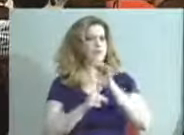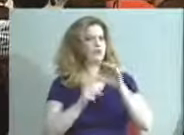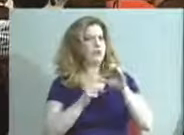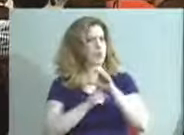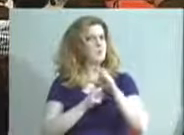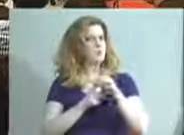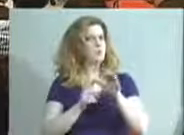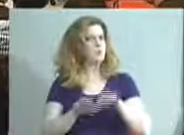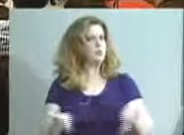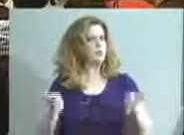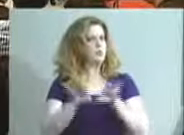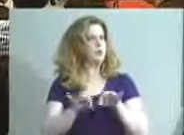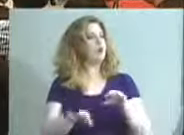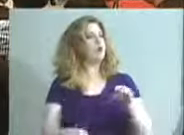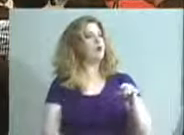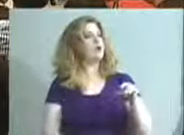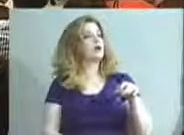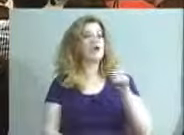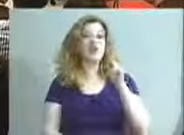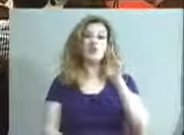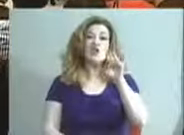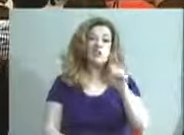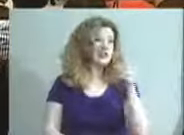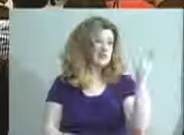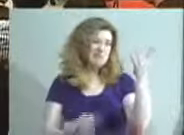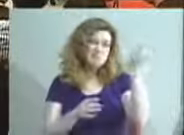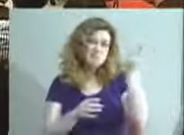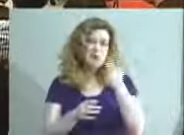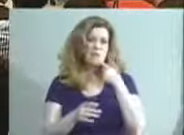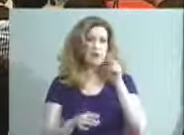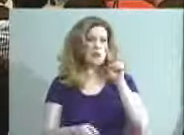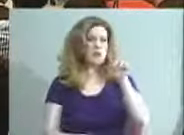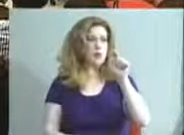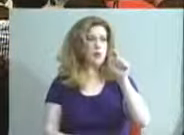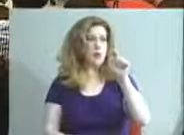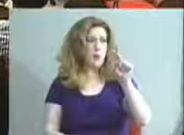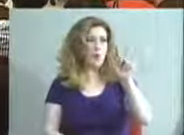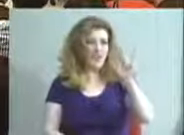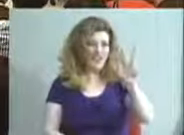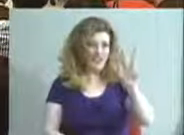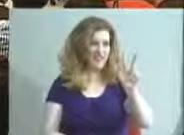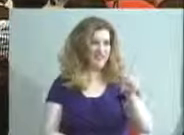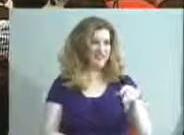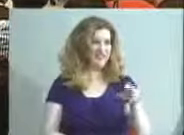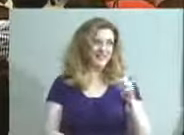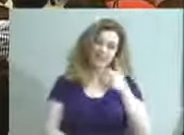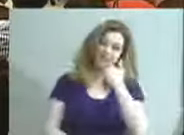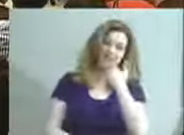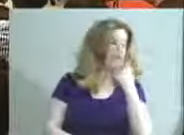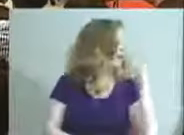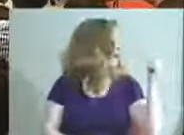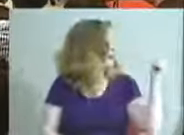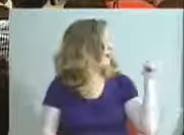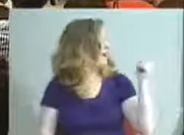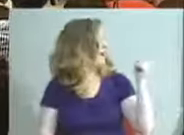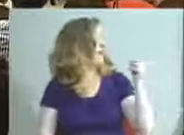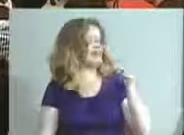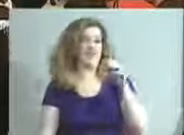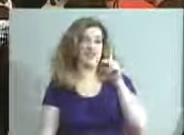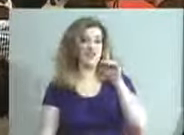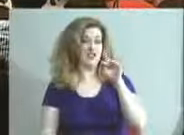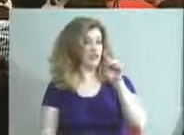important. Chris pointed out that's 2.1.3. So thank you. That's good. Chris is moving to encapsulate